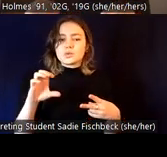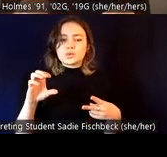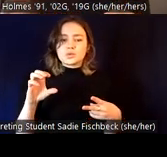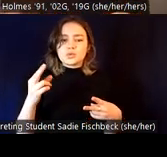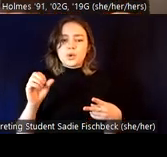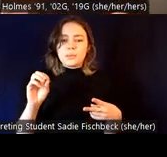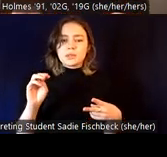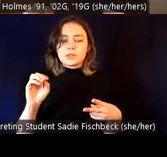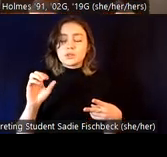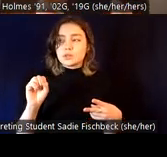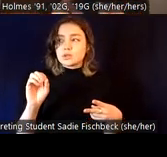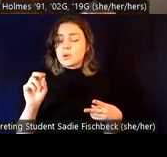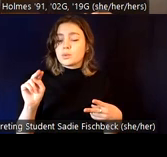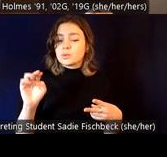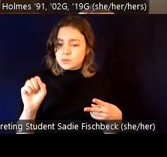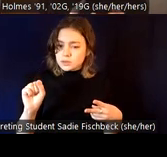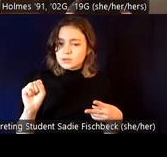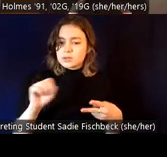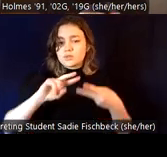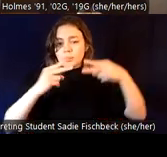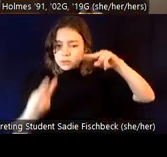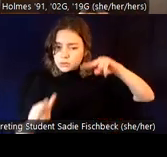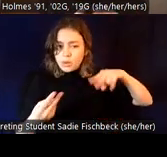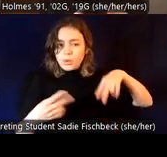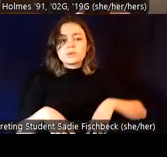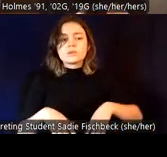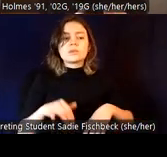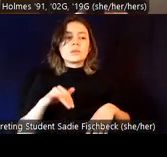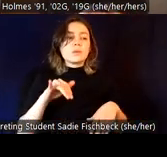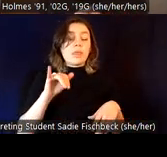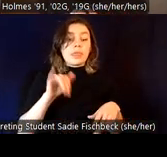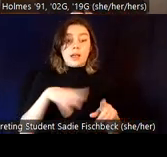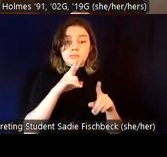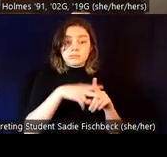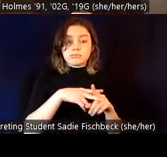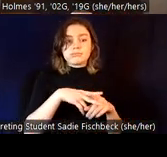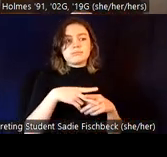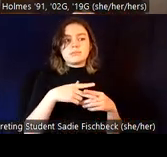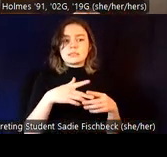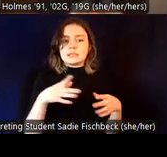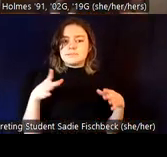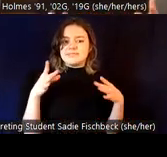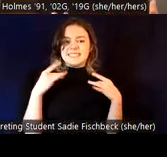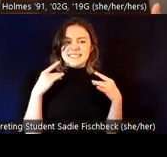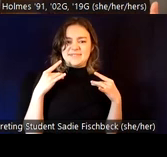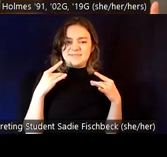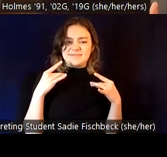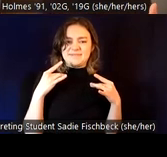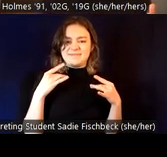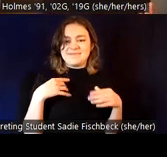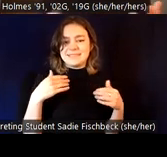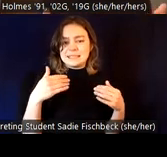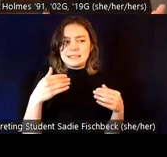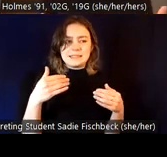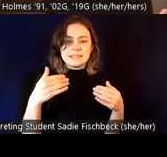us throughout our lives. It goes on our birth certificates. It's on our ID cards. It's, um, you know, it's, it's the box we check off